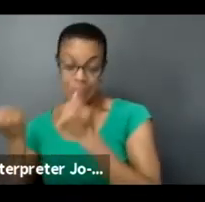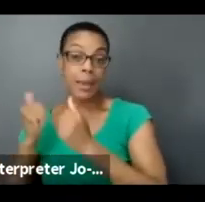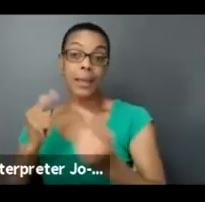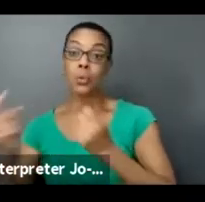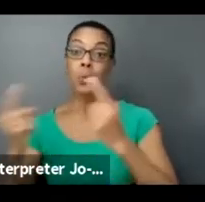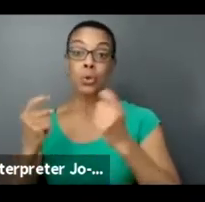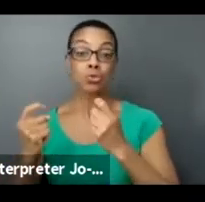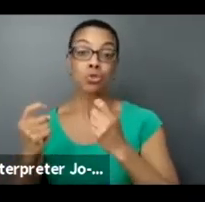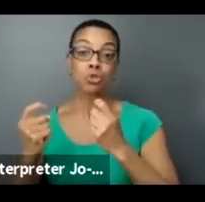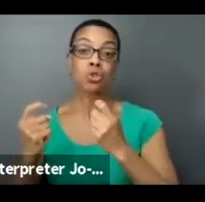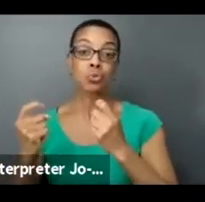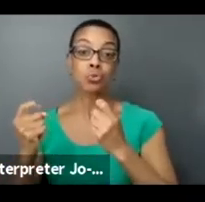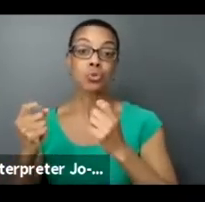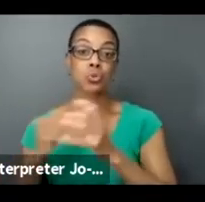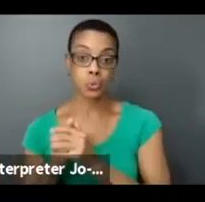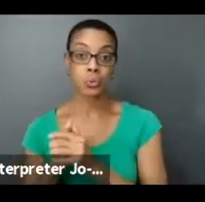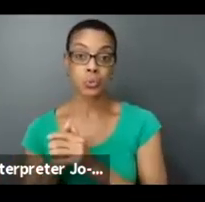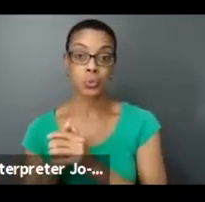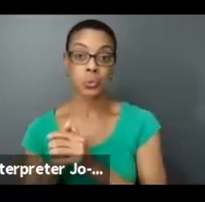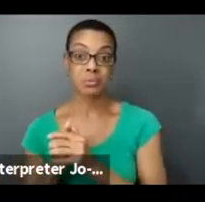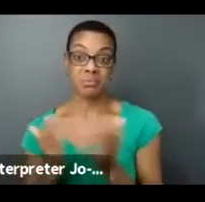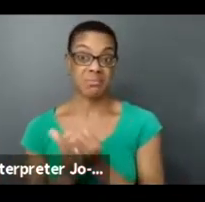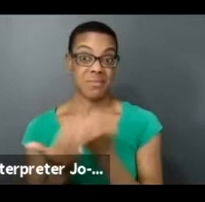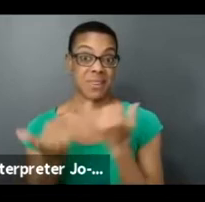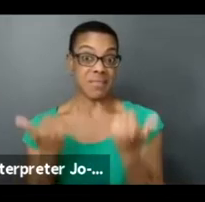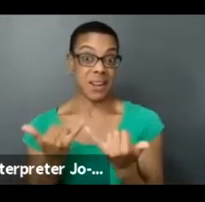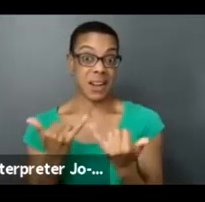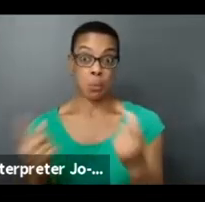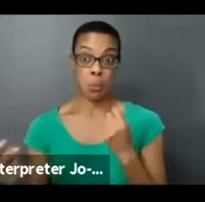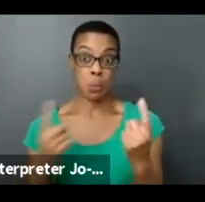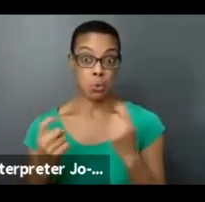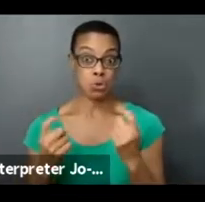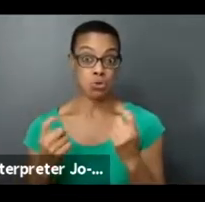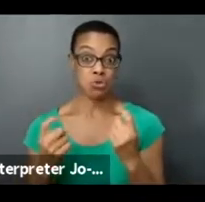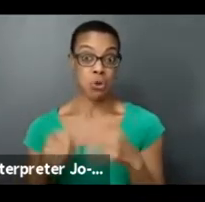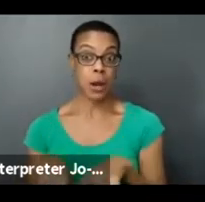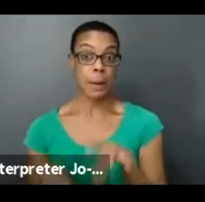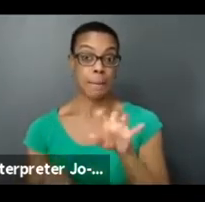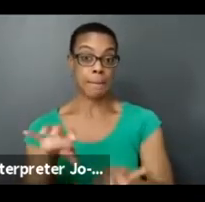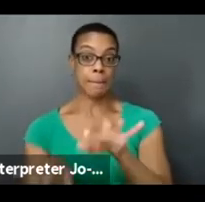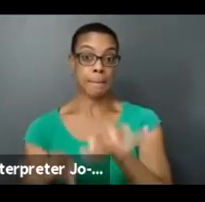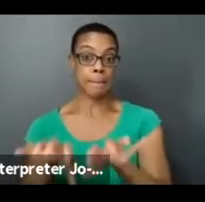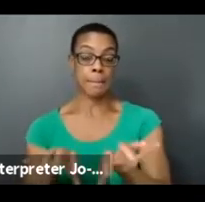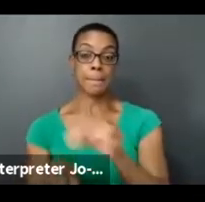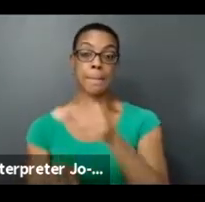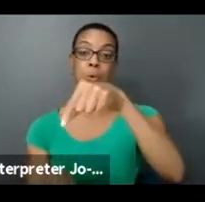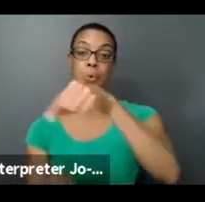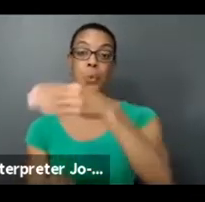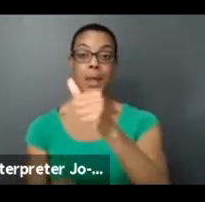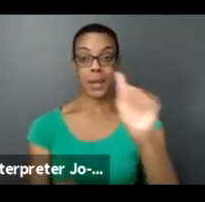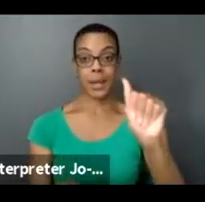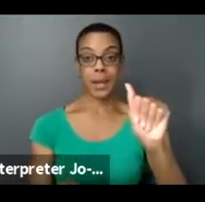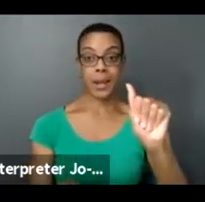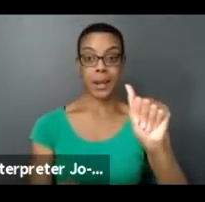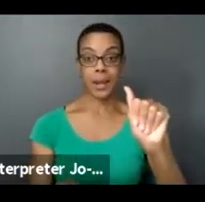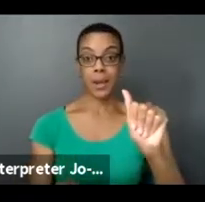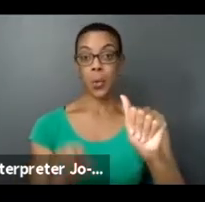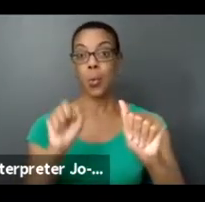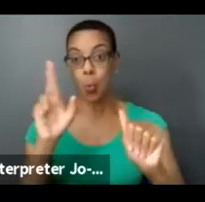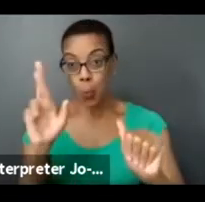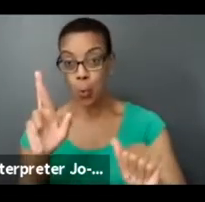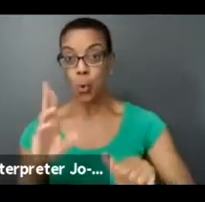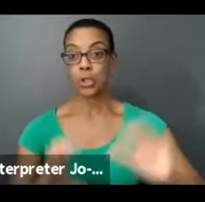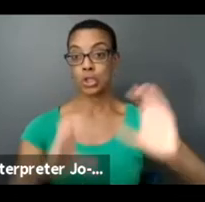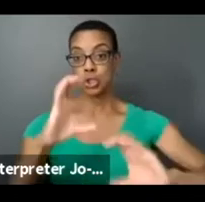you have. At this time, if you'd like to ask questions, I encourage you to drop them in the Q&A, or you can drop them in the